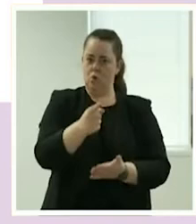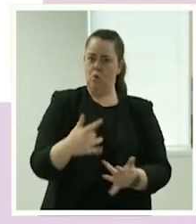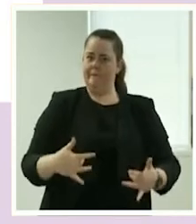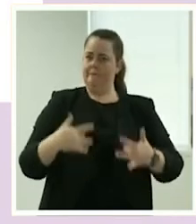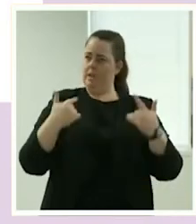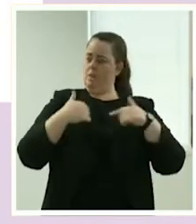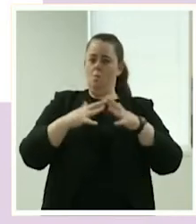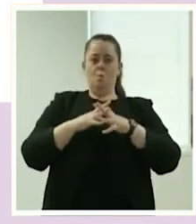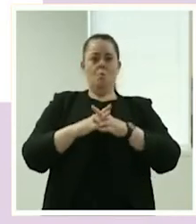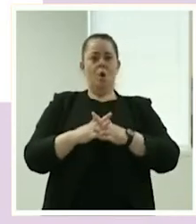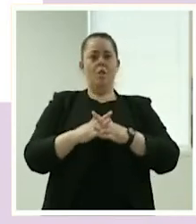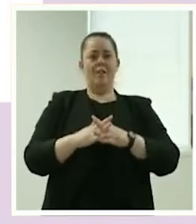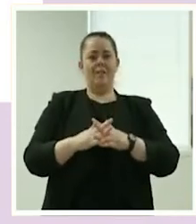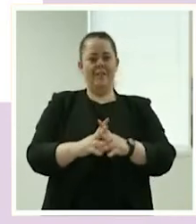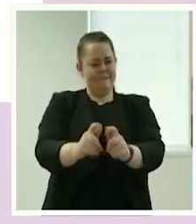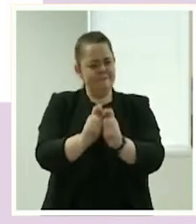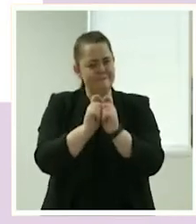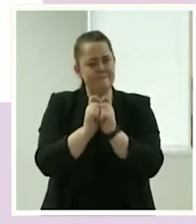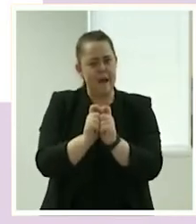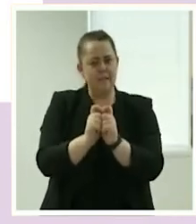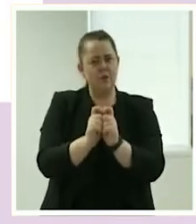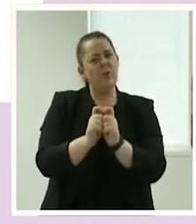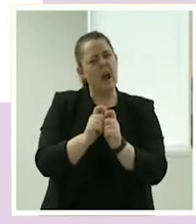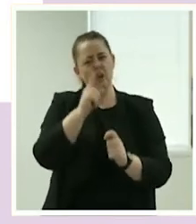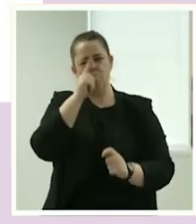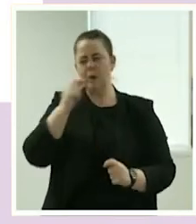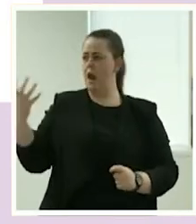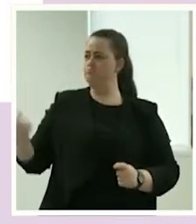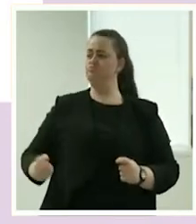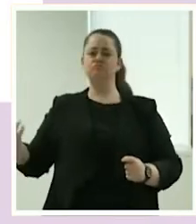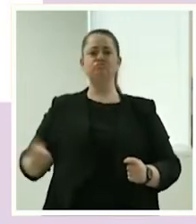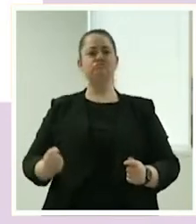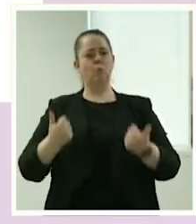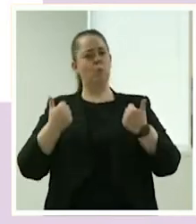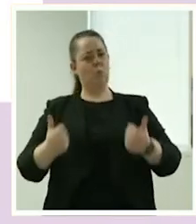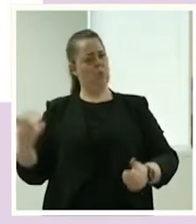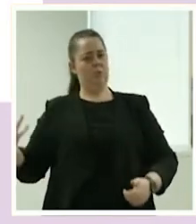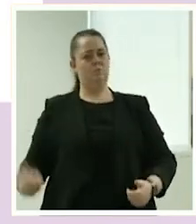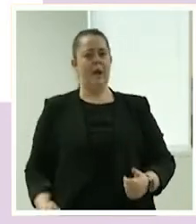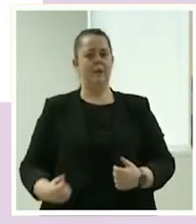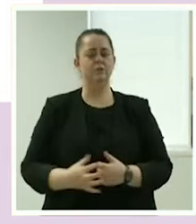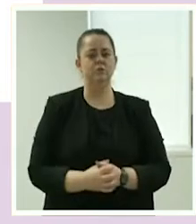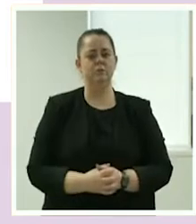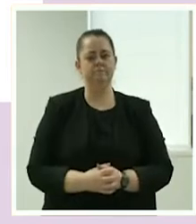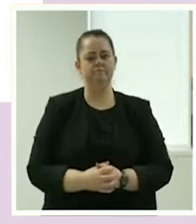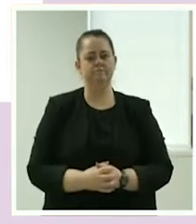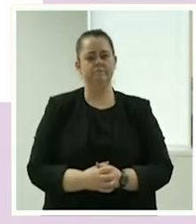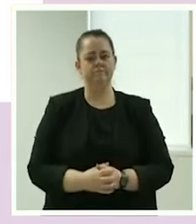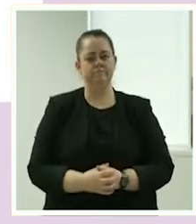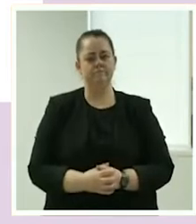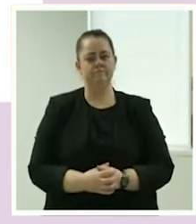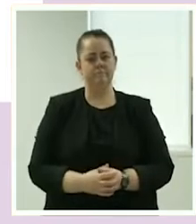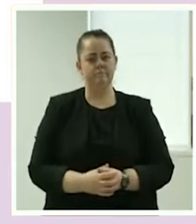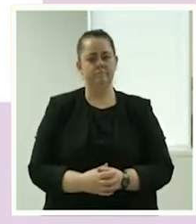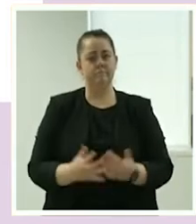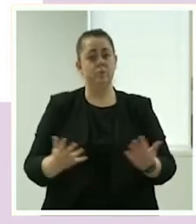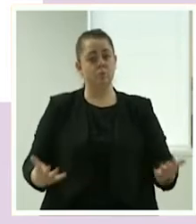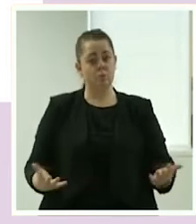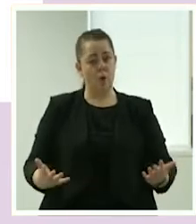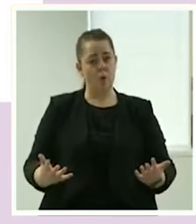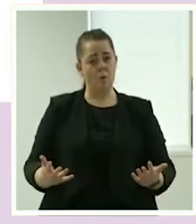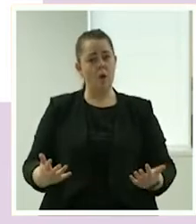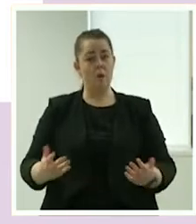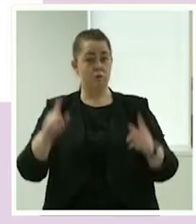earning capacity. We'd like you today to understand more about how to set your rates and how to engage with potential clients in a discussion around rates